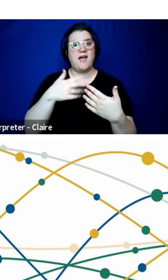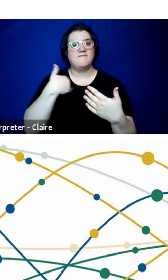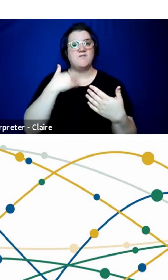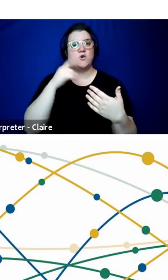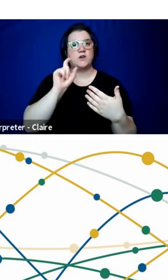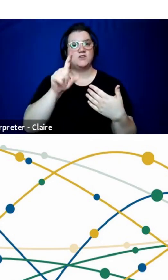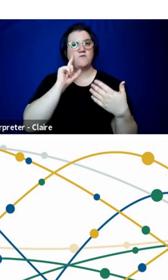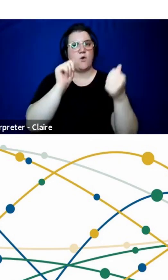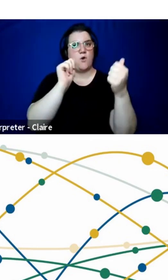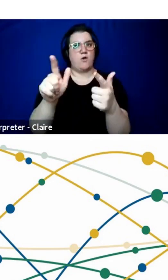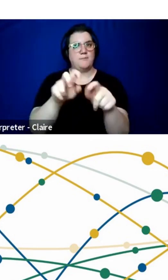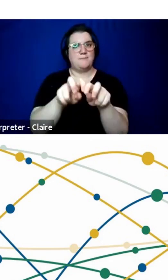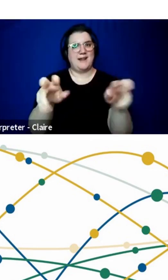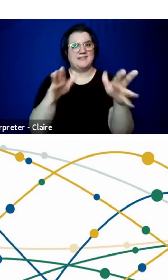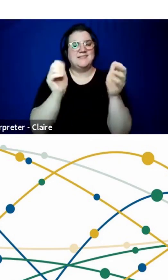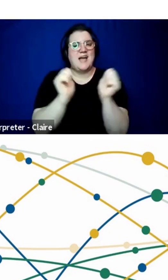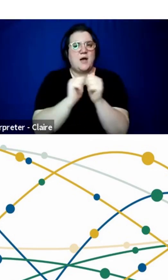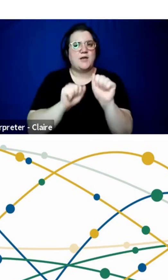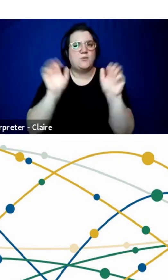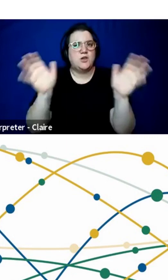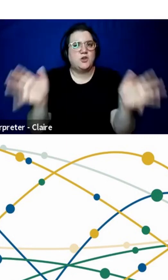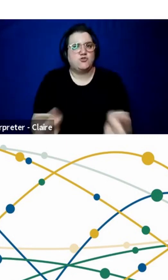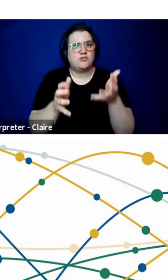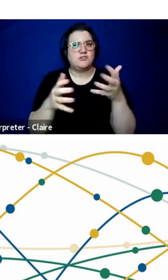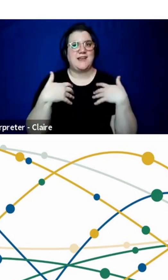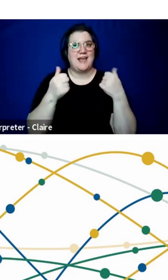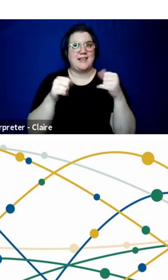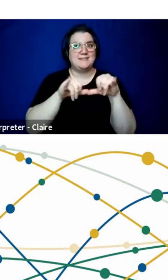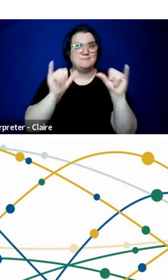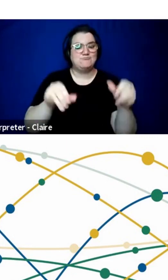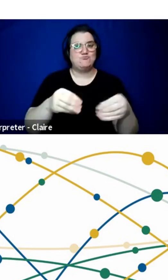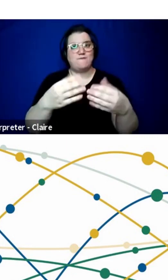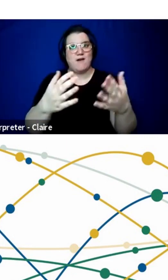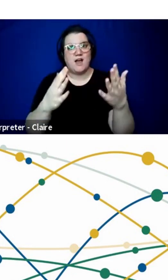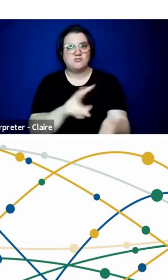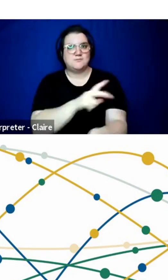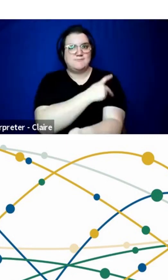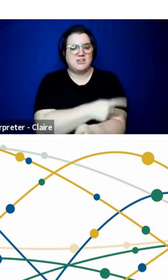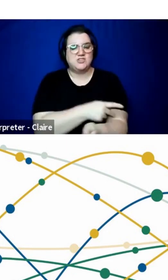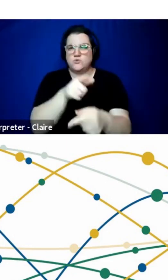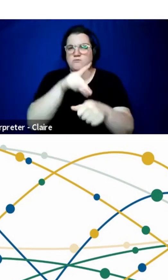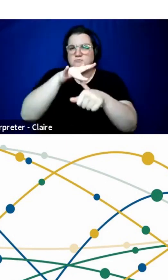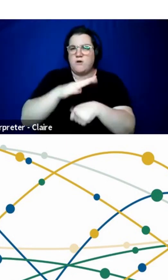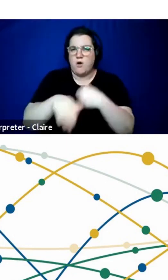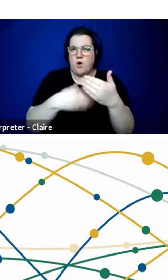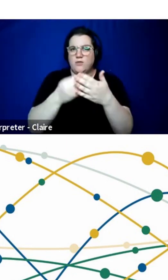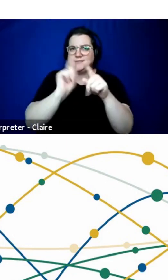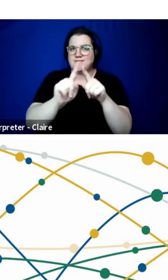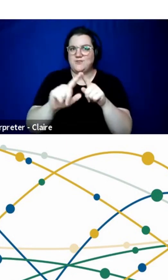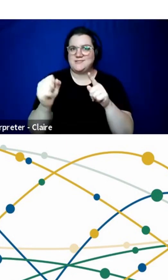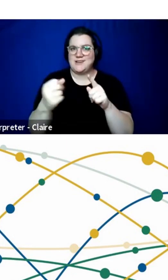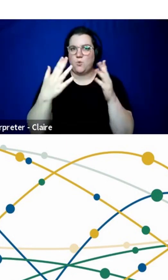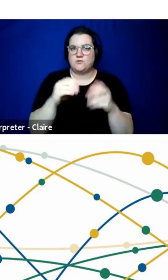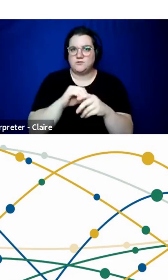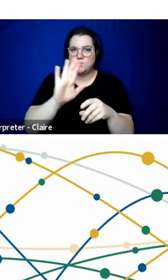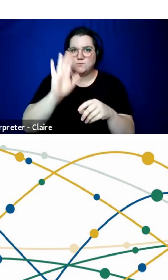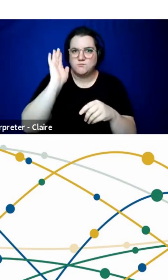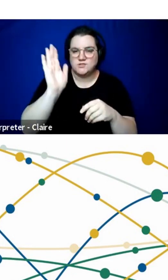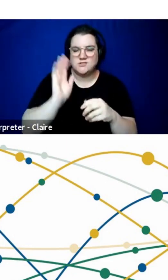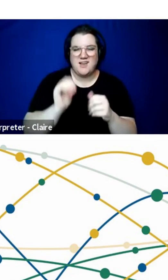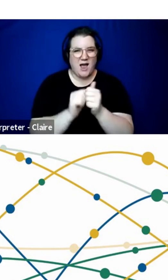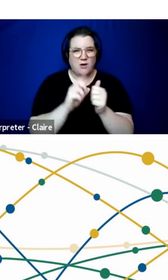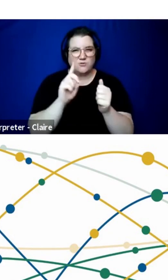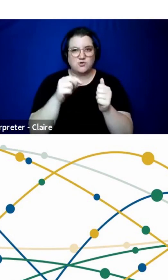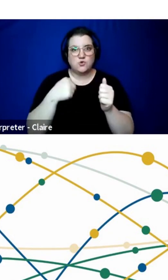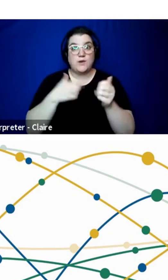health systems, providers, organizations? You've all touched on all these different stakeholders in your presentations. How do